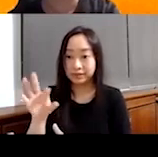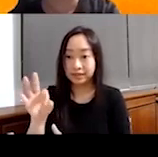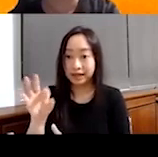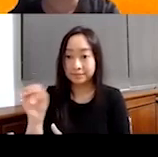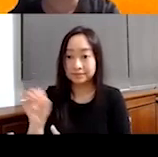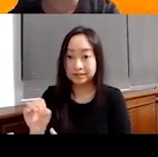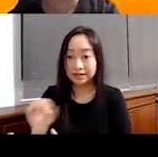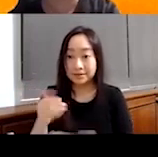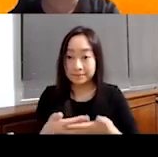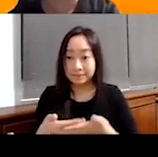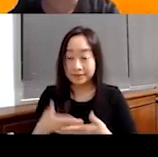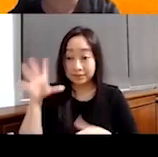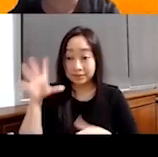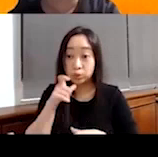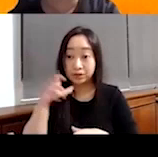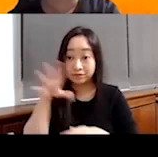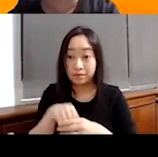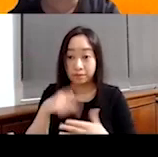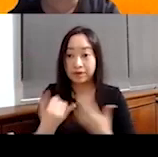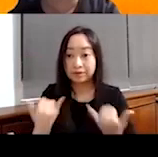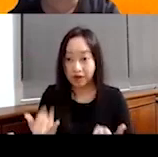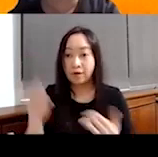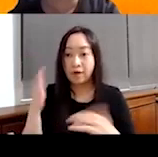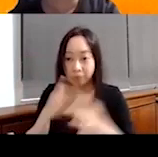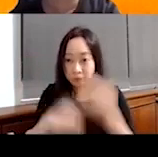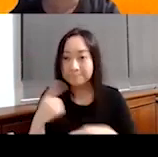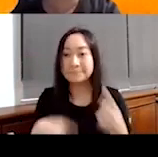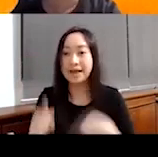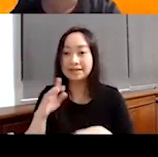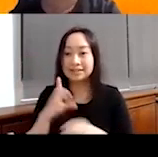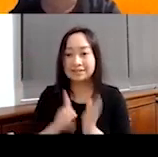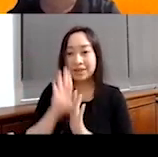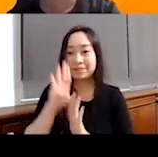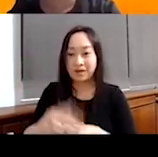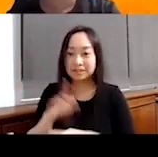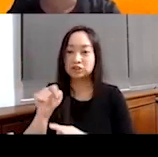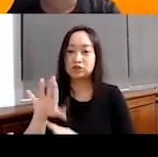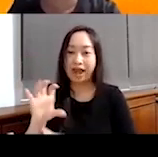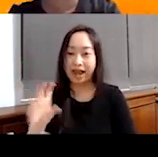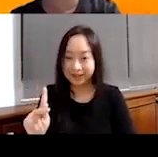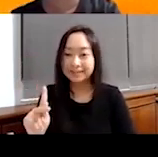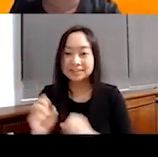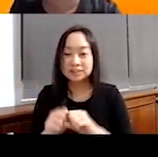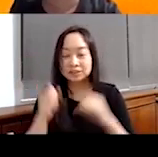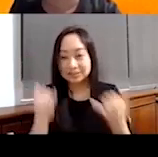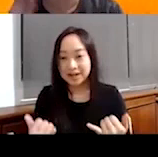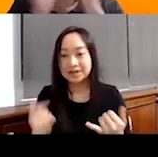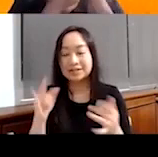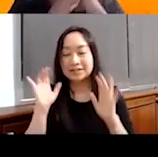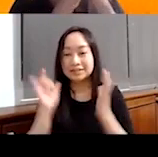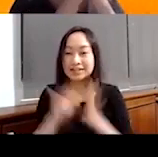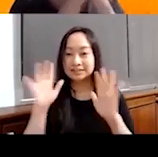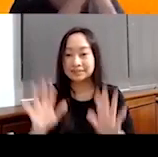babies that are part of this program are now developmentally on track, which just makes me tear up. I just think that's one of the most amazing things ever that it's so